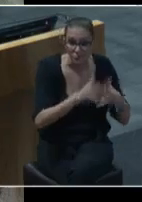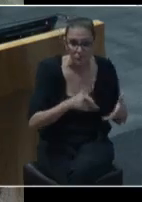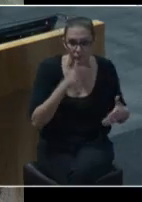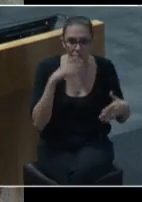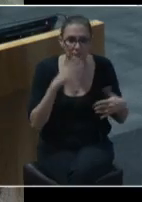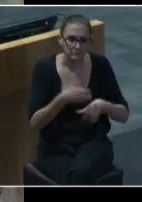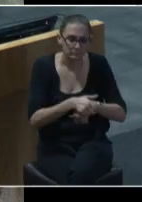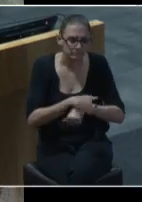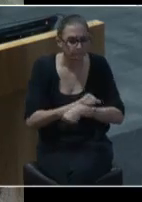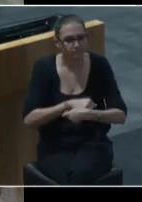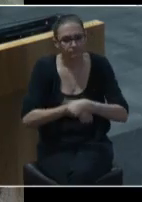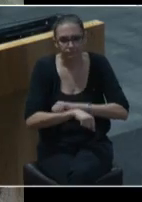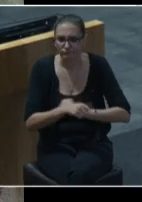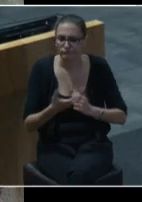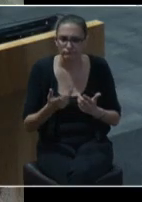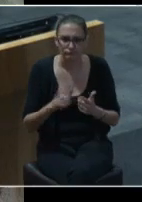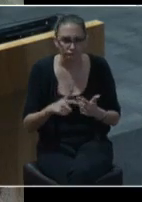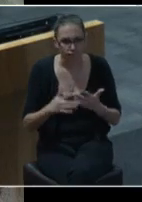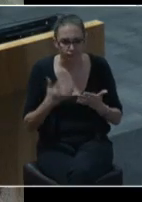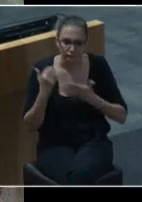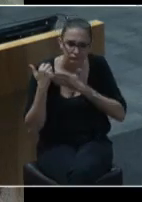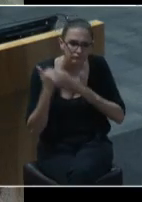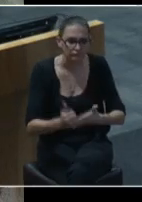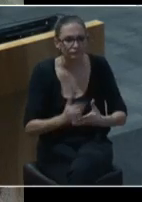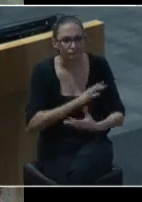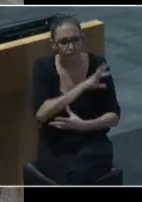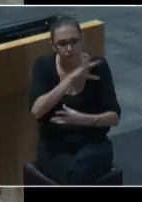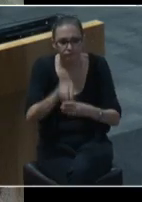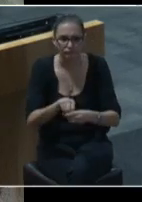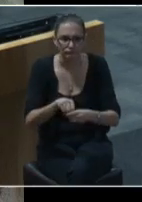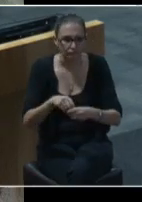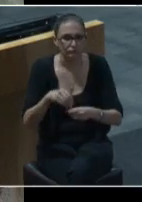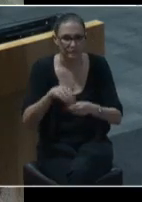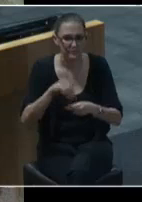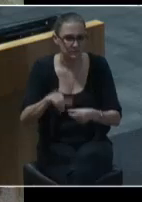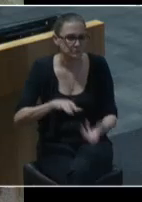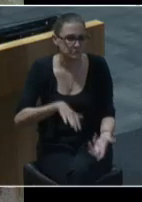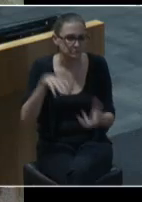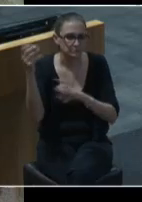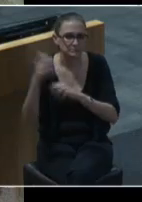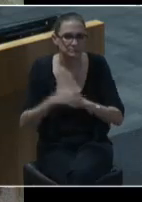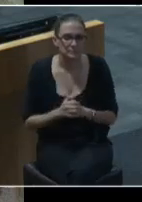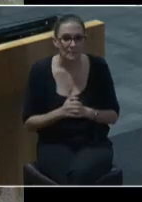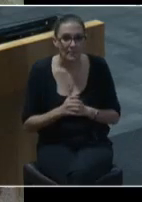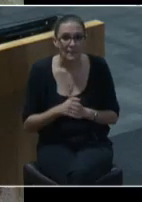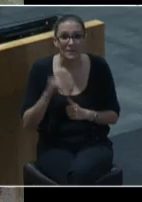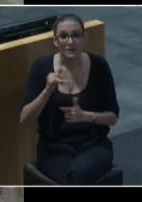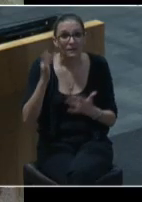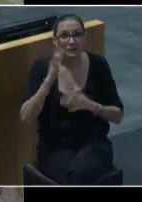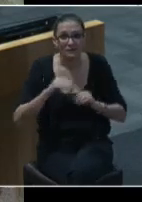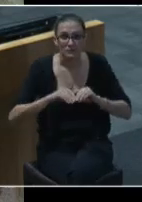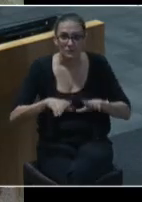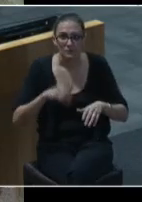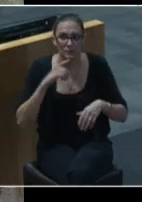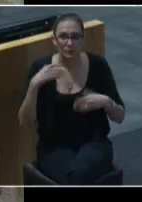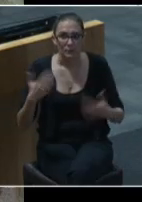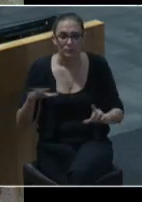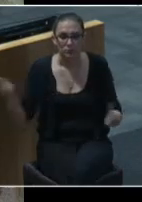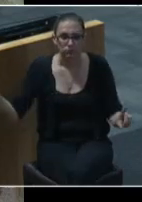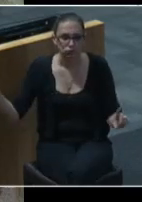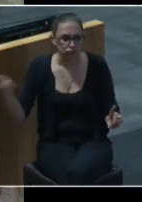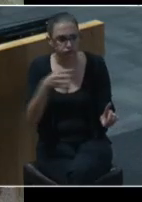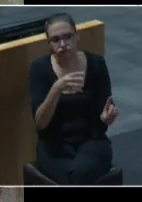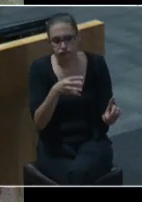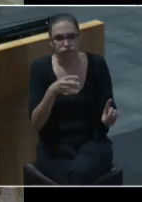stepped up to lend a helping hand throughout this crisis this pandemic has shined a light on the